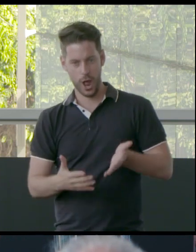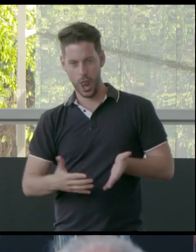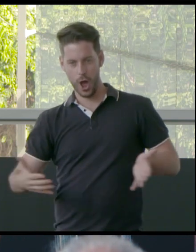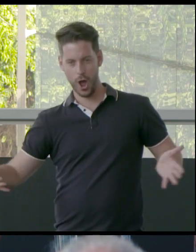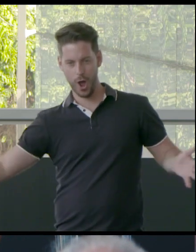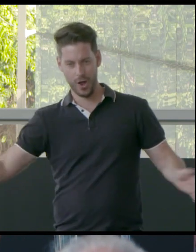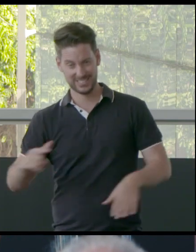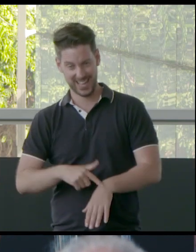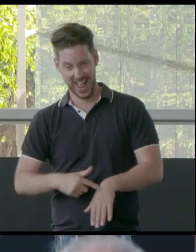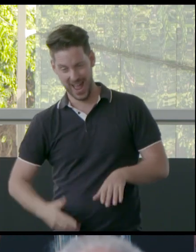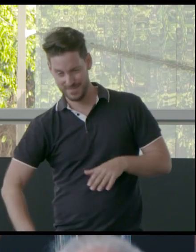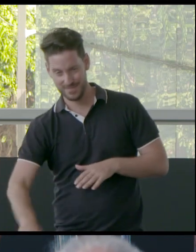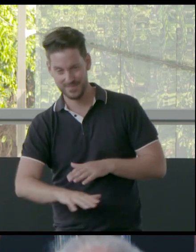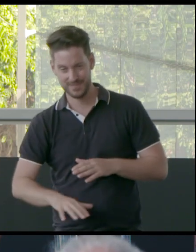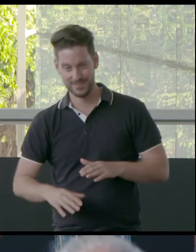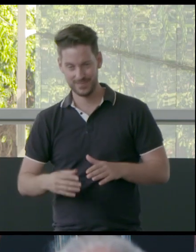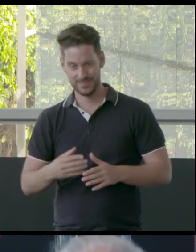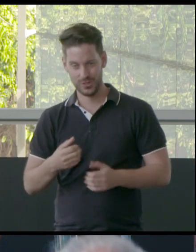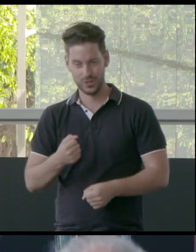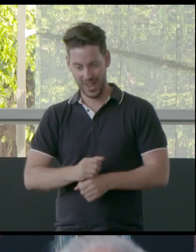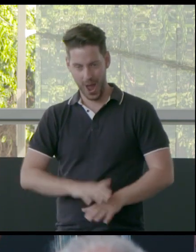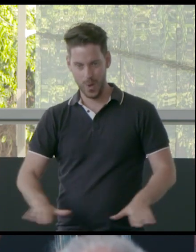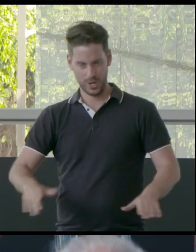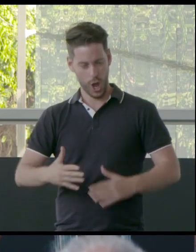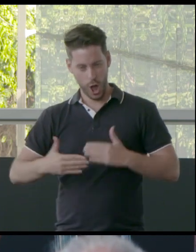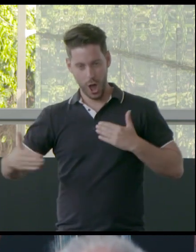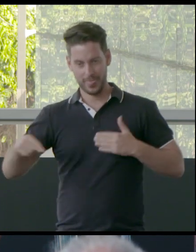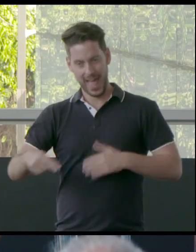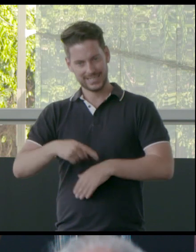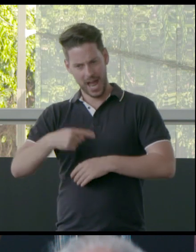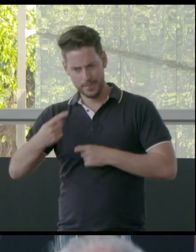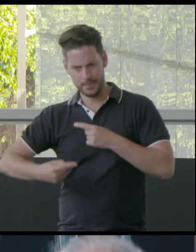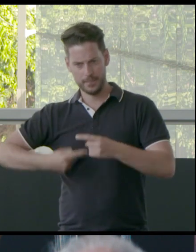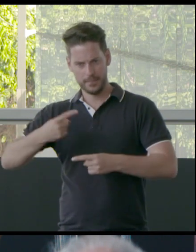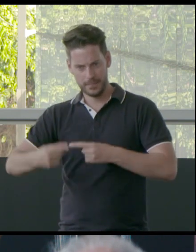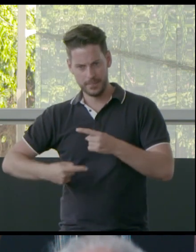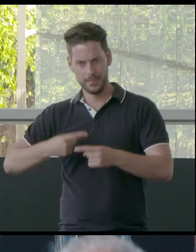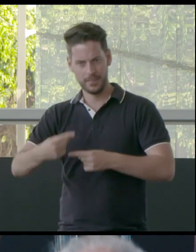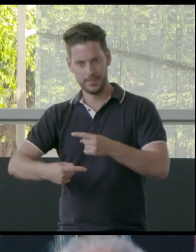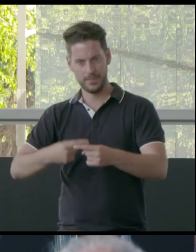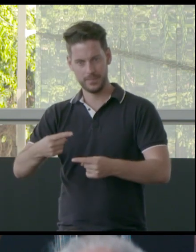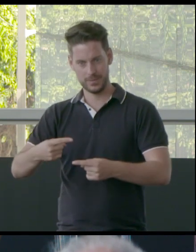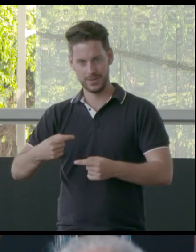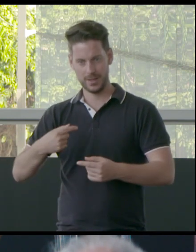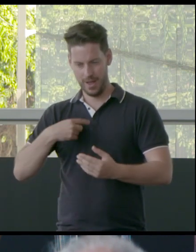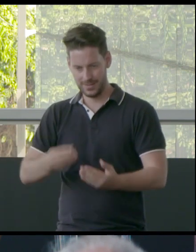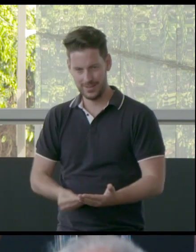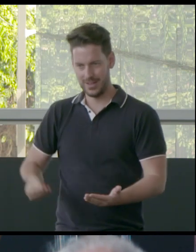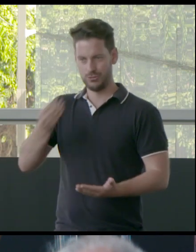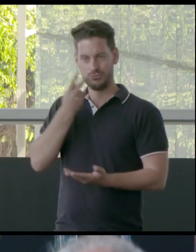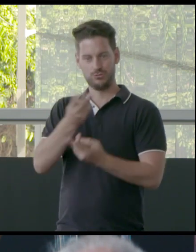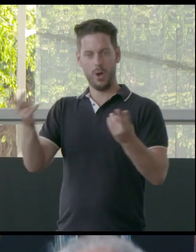time. And it's a formation of that time. And I'm really, really interested in